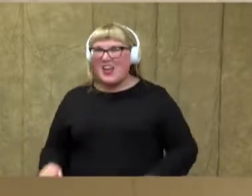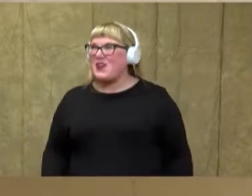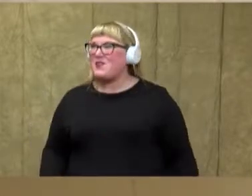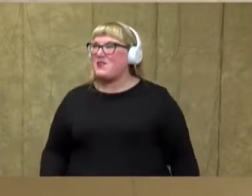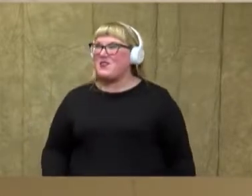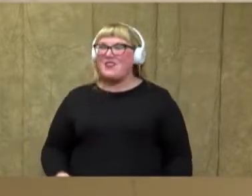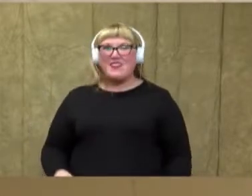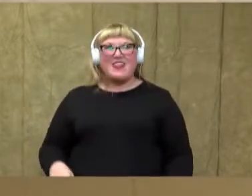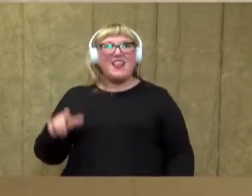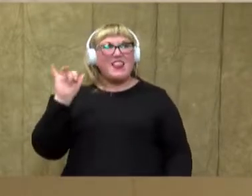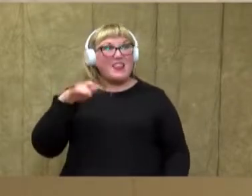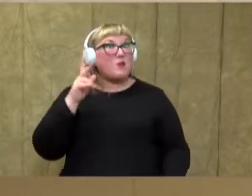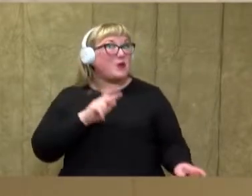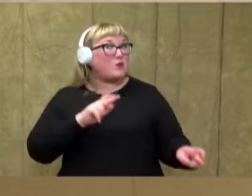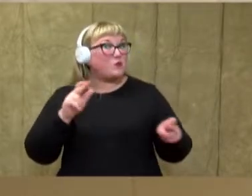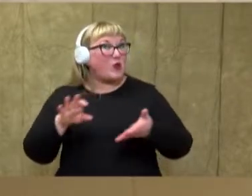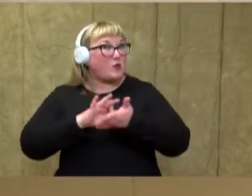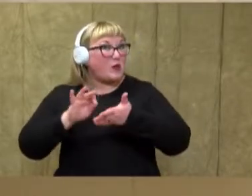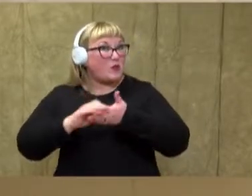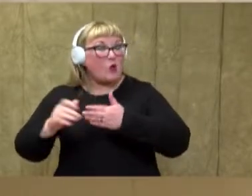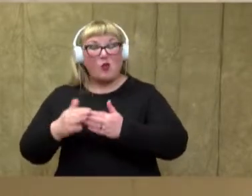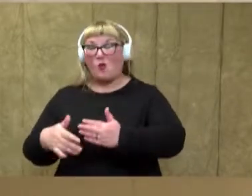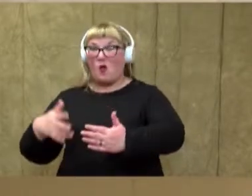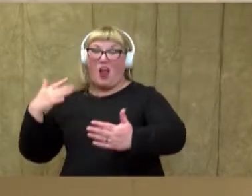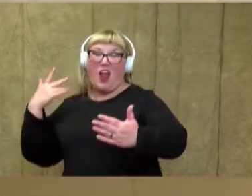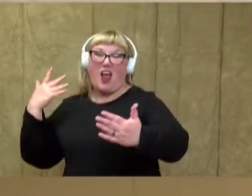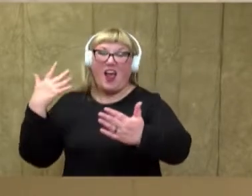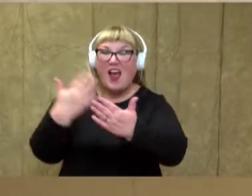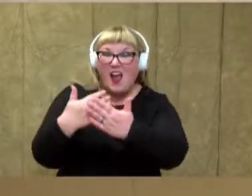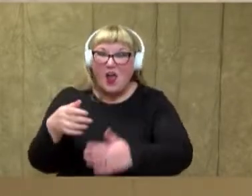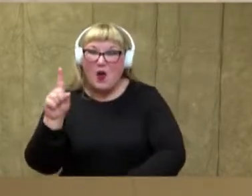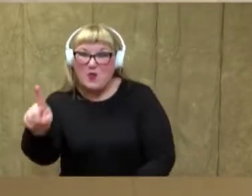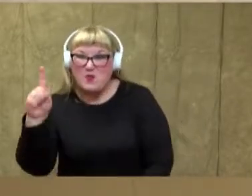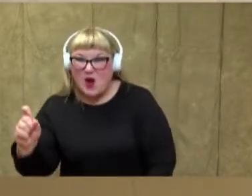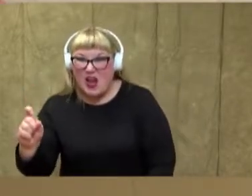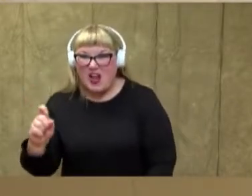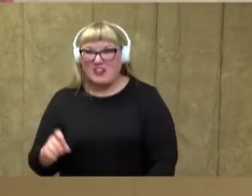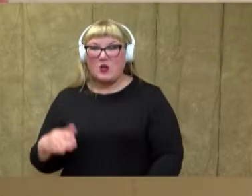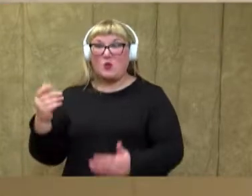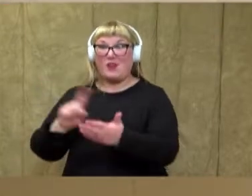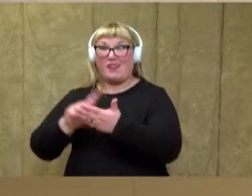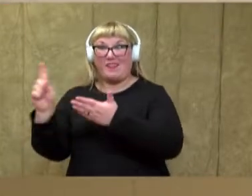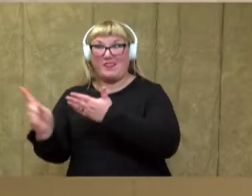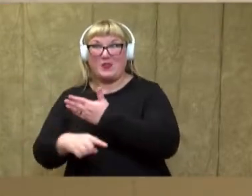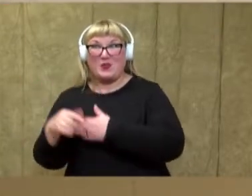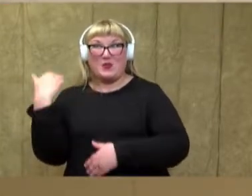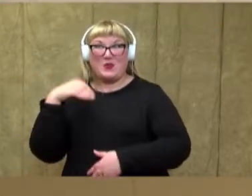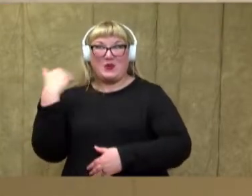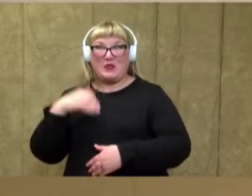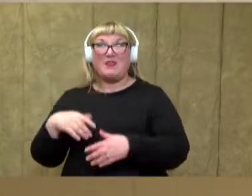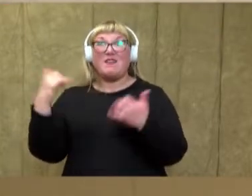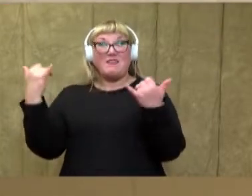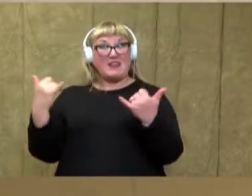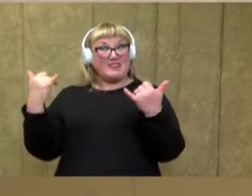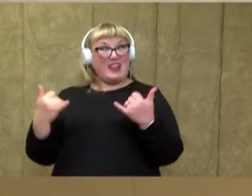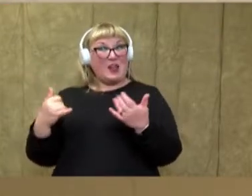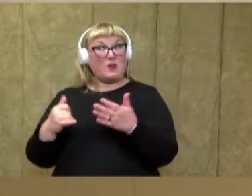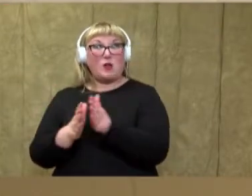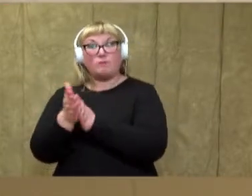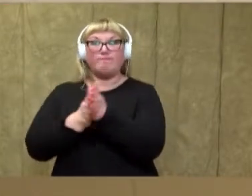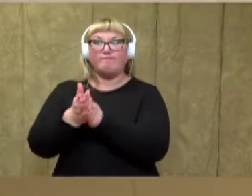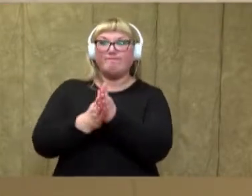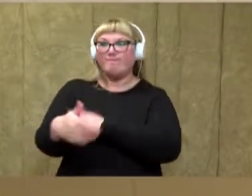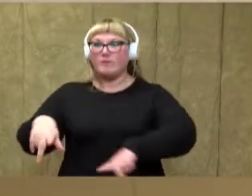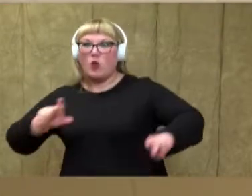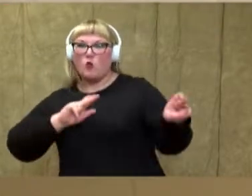That's going to be getting us ready to count all the way to 100 in our lesson next week. So now that we've warmed up